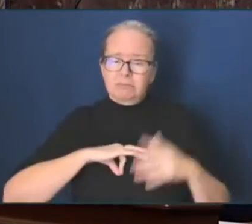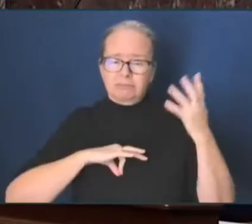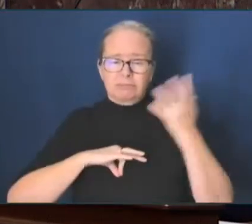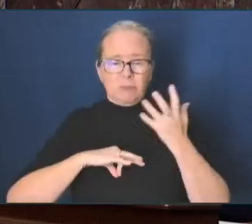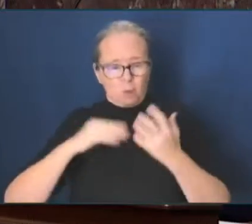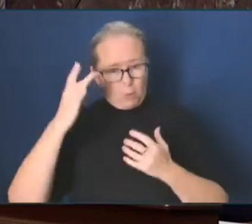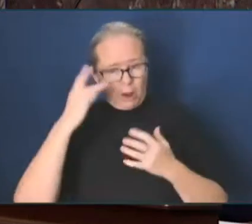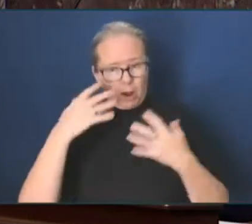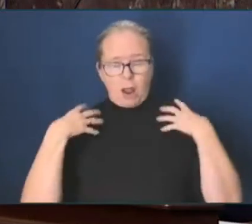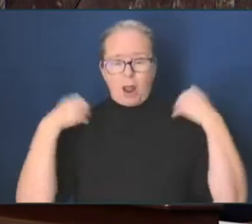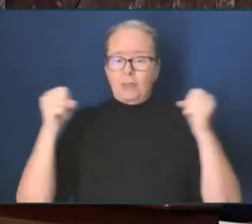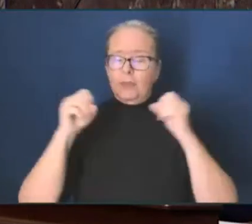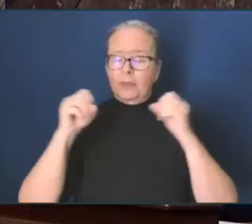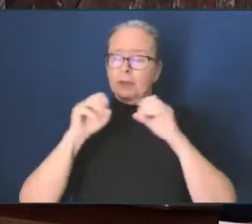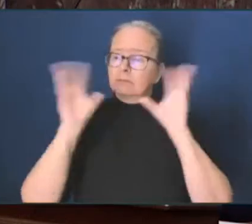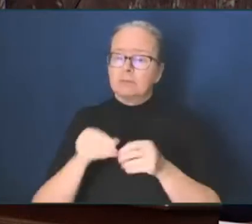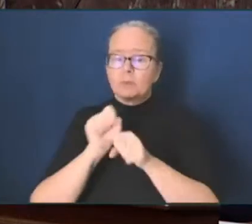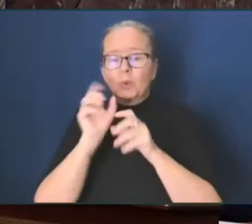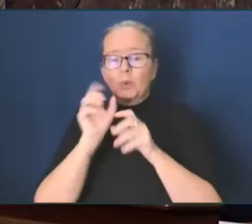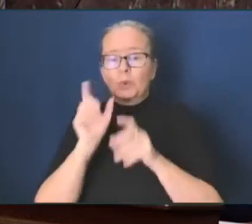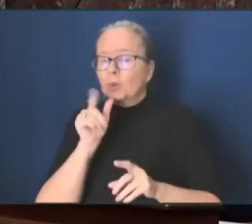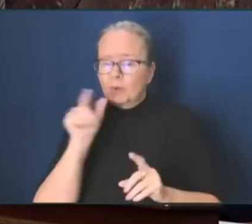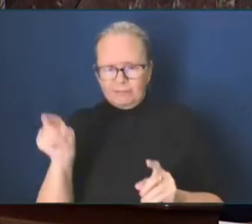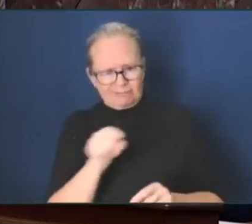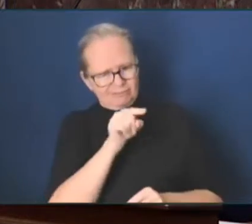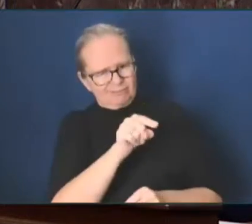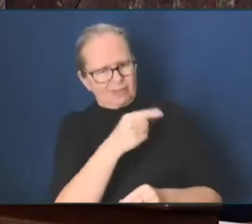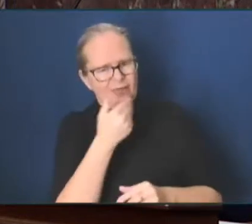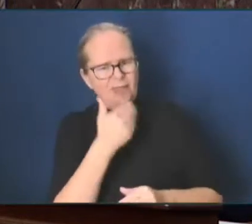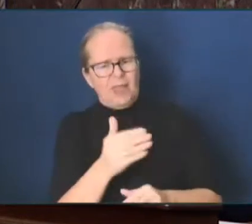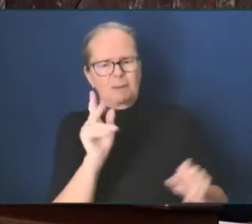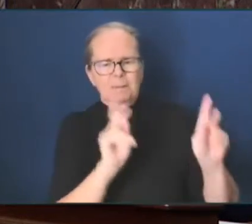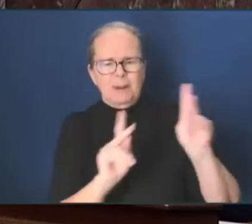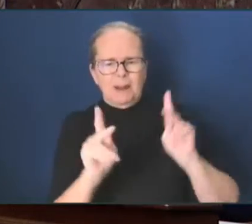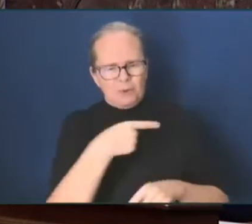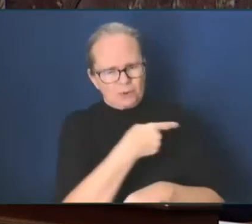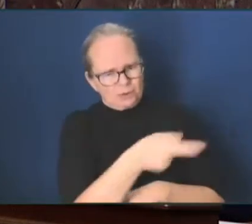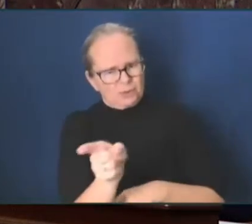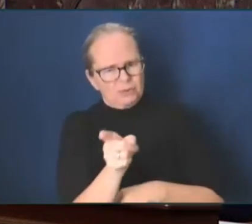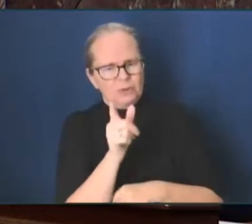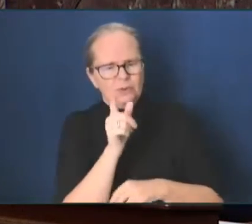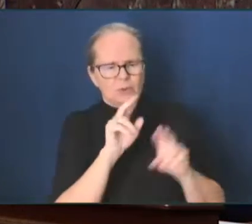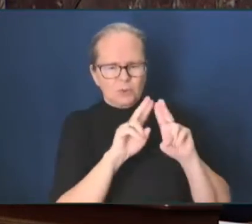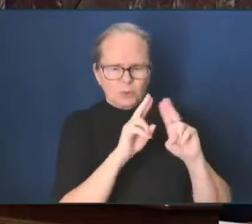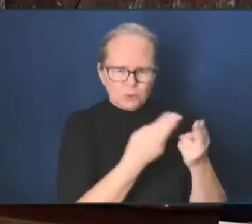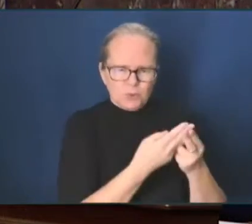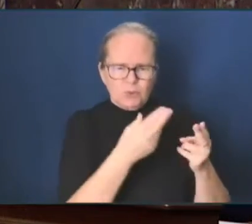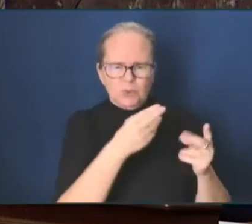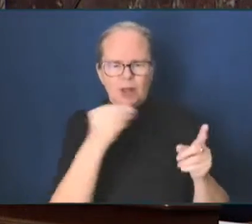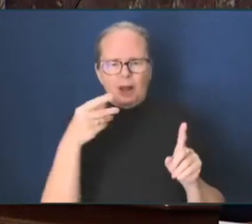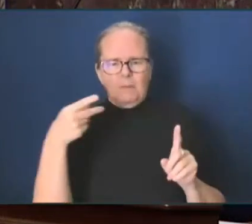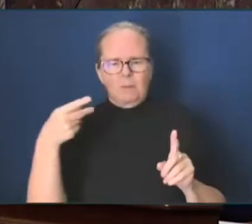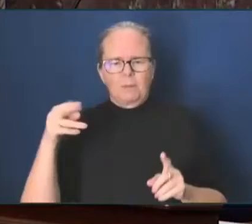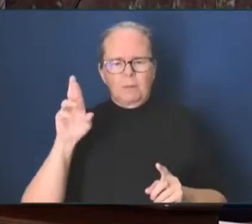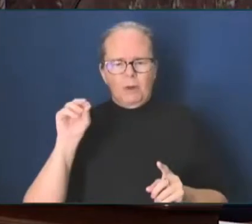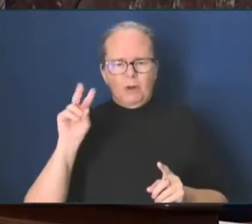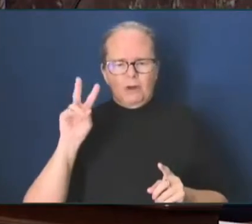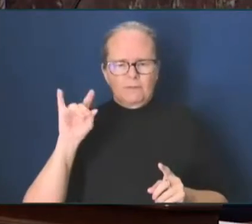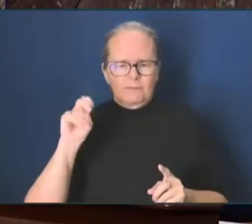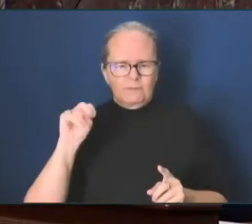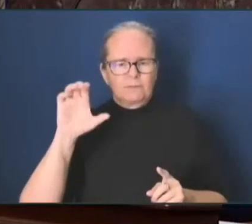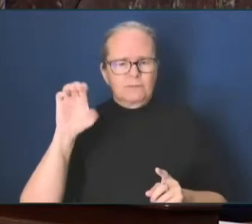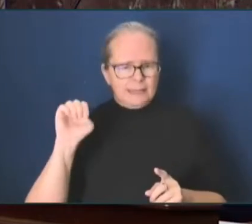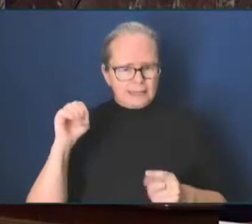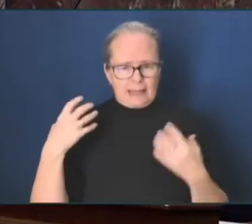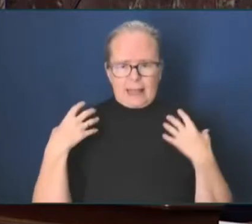who have worked with government to enable repatriation. Repatriation, dictionary definition, the procedure